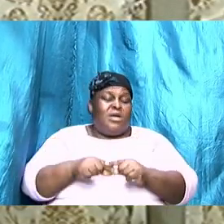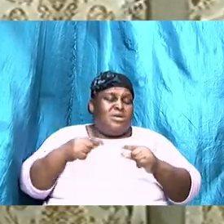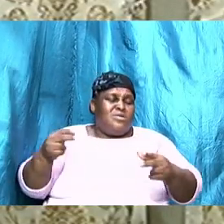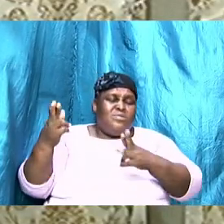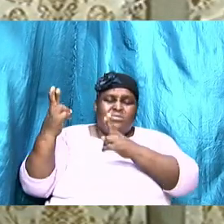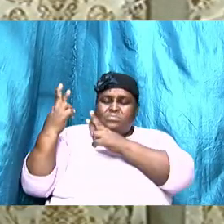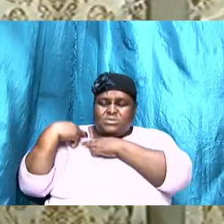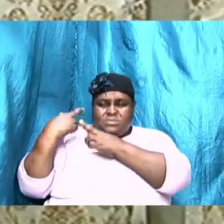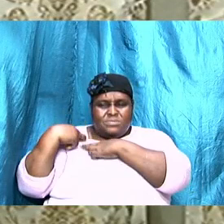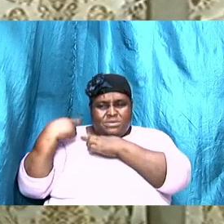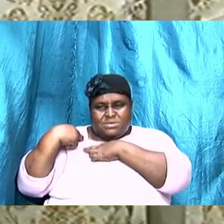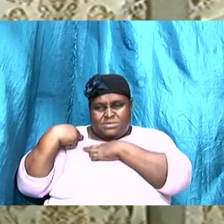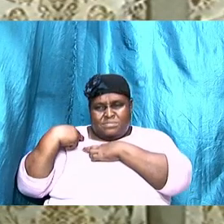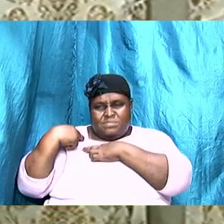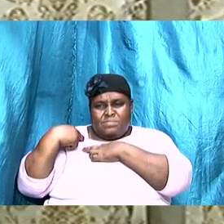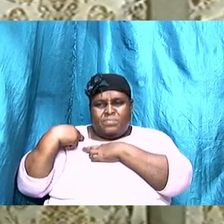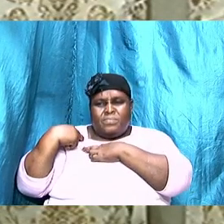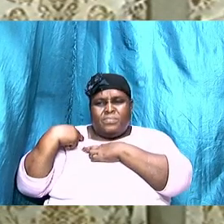responsibility